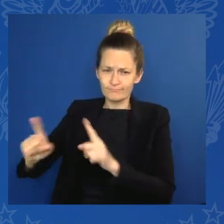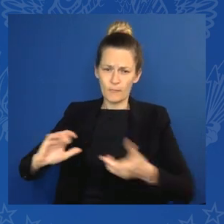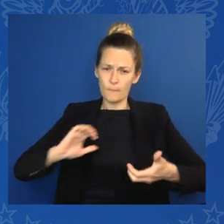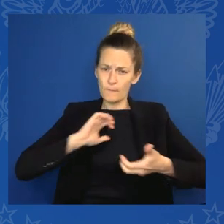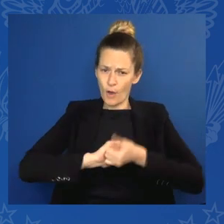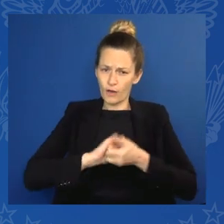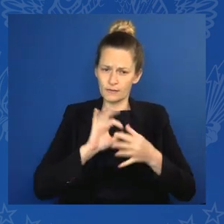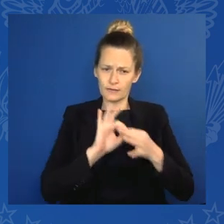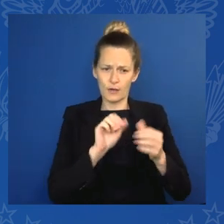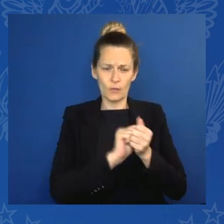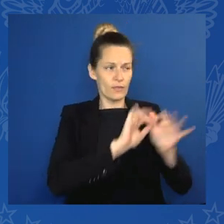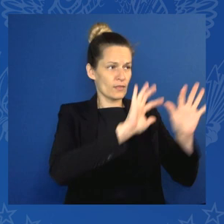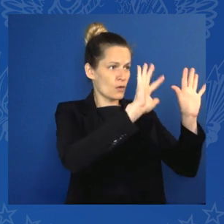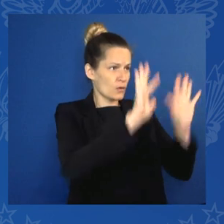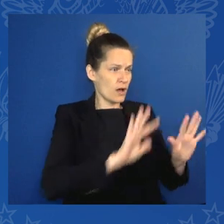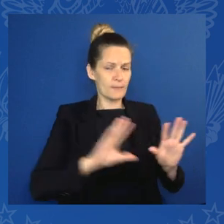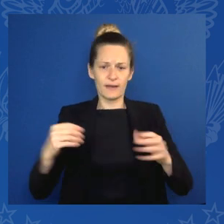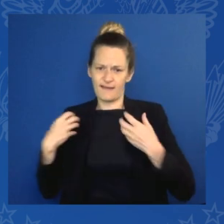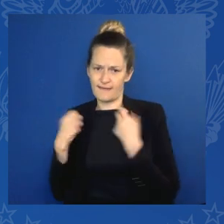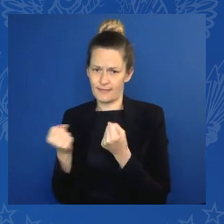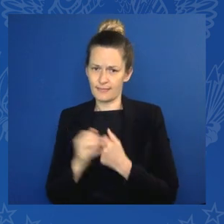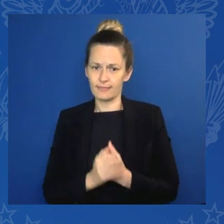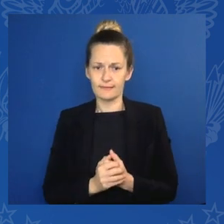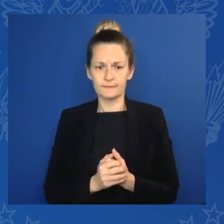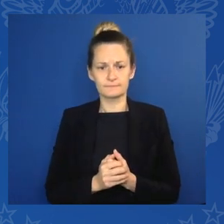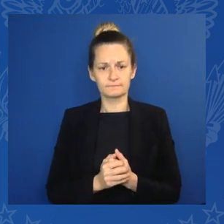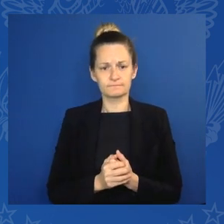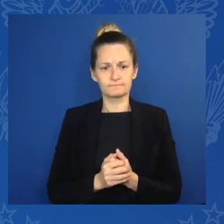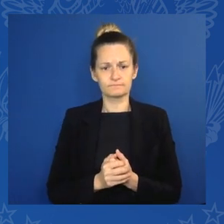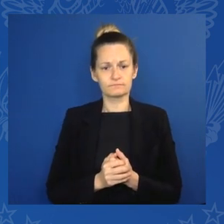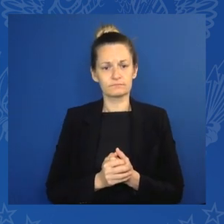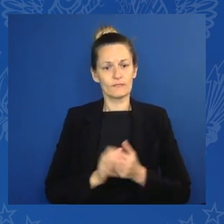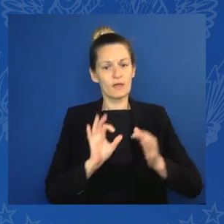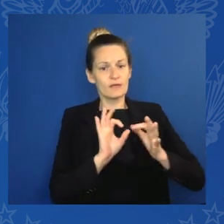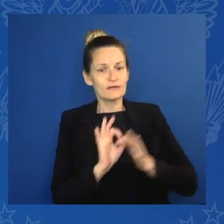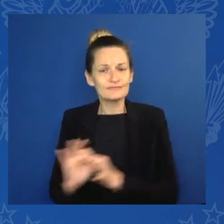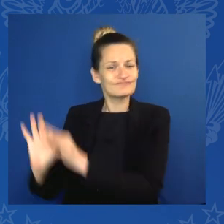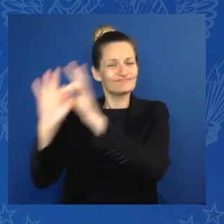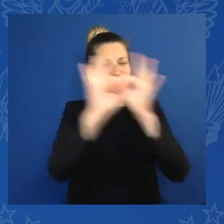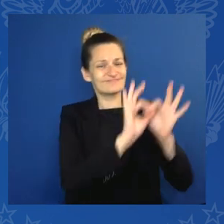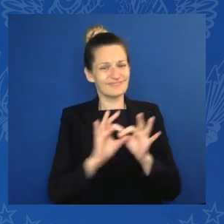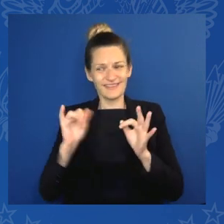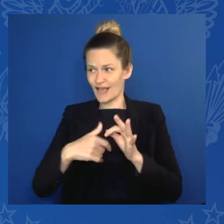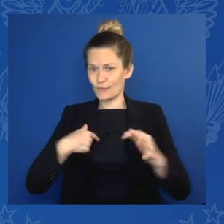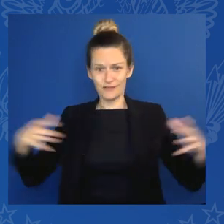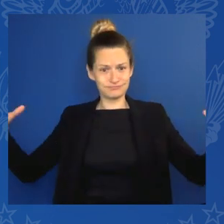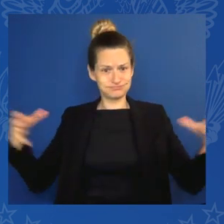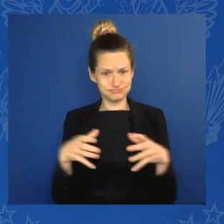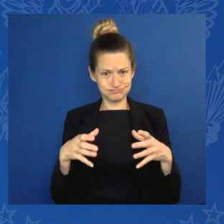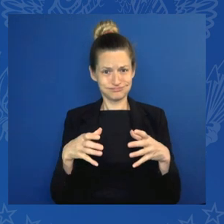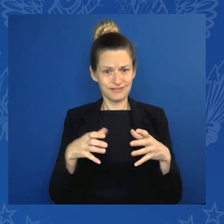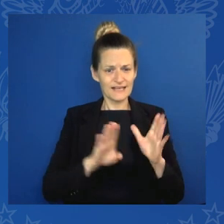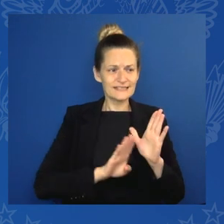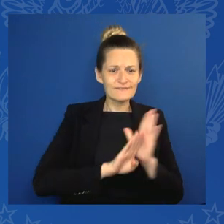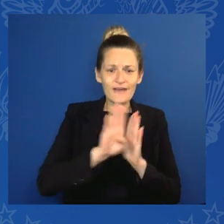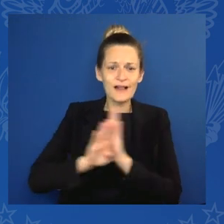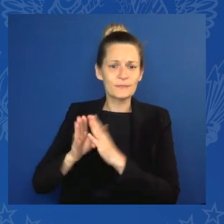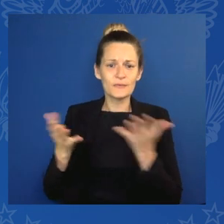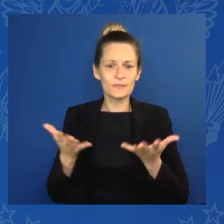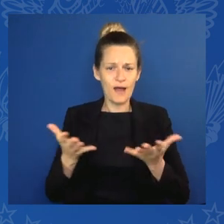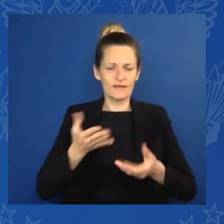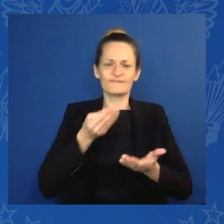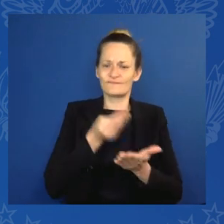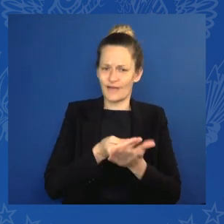we are bringing together our development finance institutions, coordinate with multilateral banks and private sector,